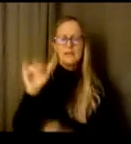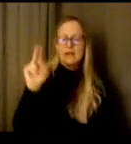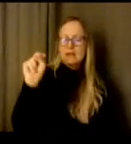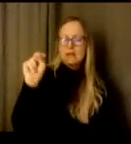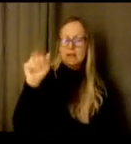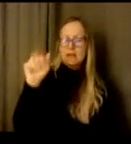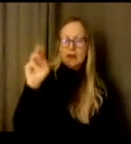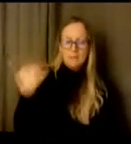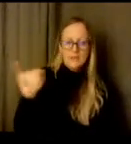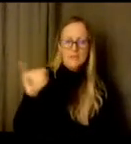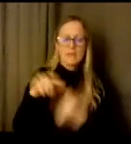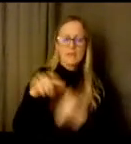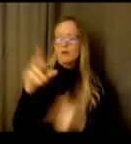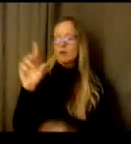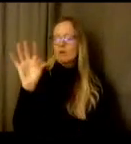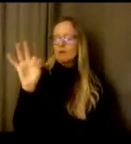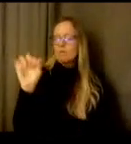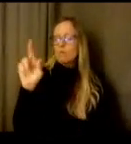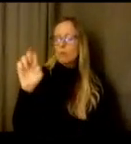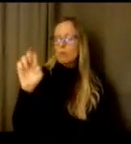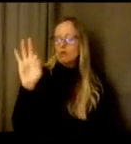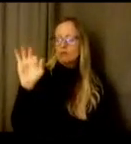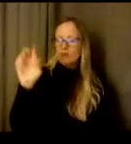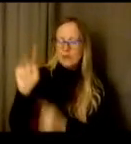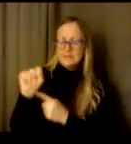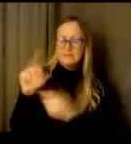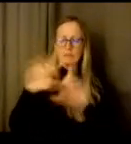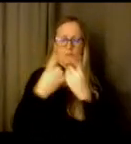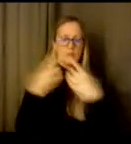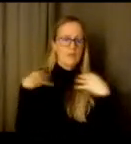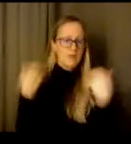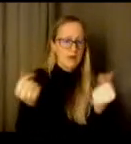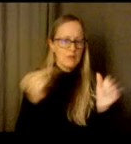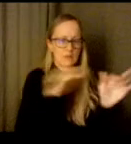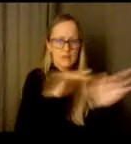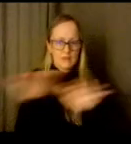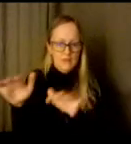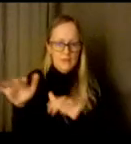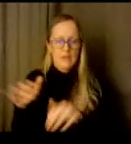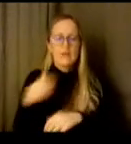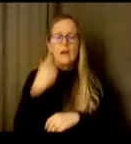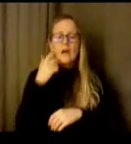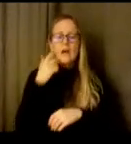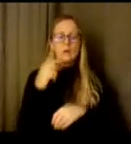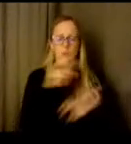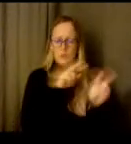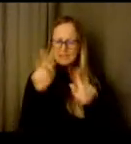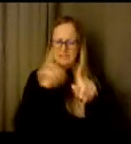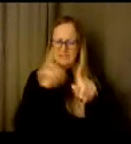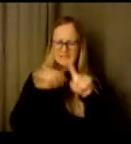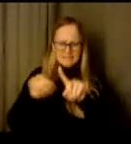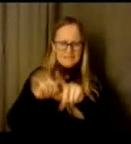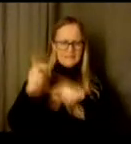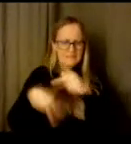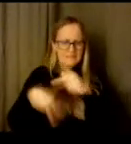PSESD, Crisis Connections, and Department of Health to really look at our preventative intervention and postvention models to help prepare and